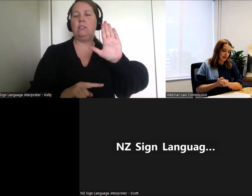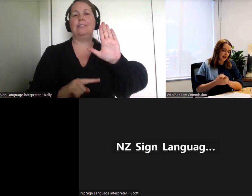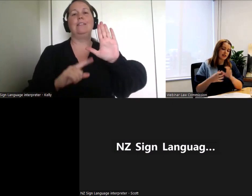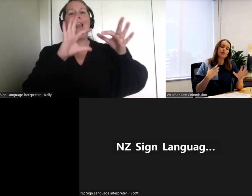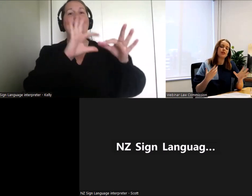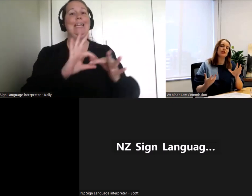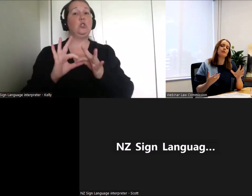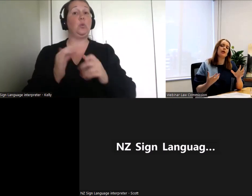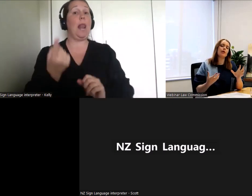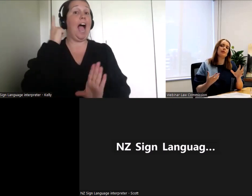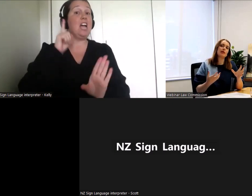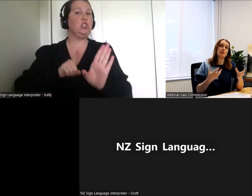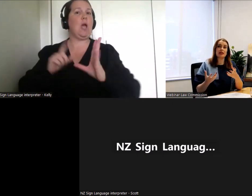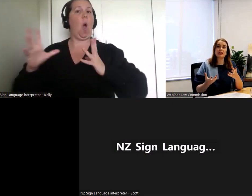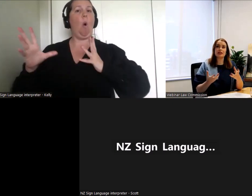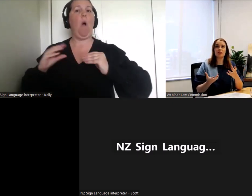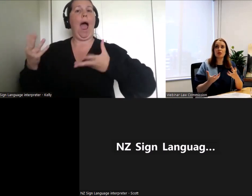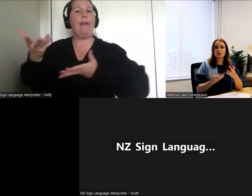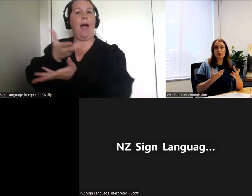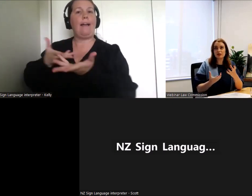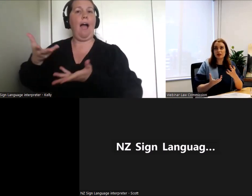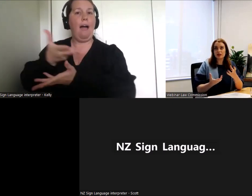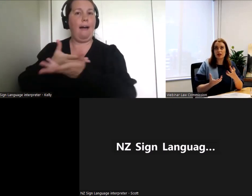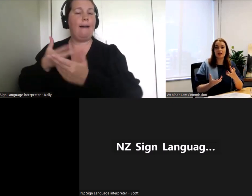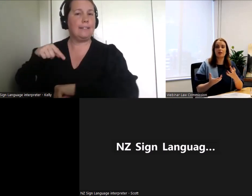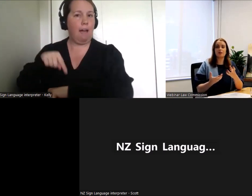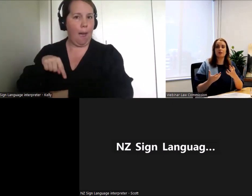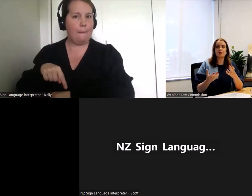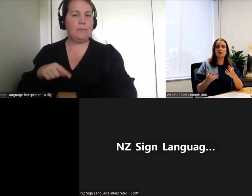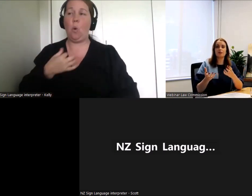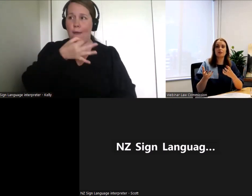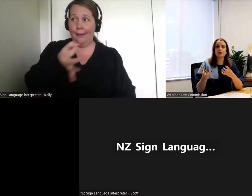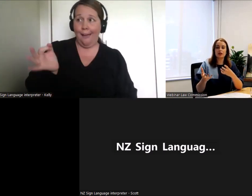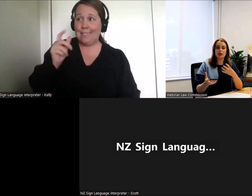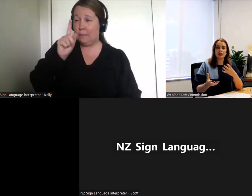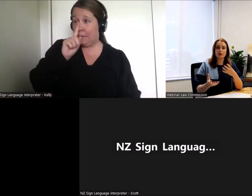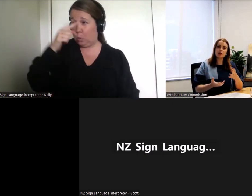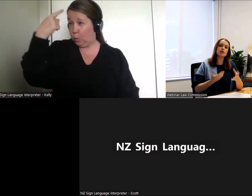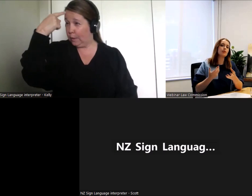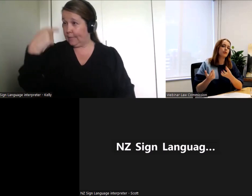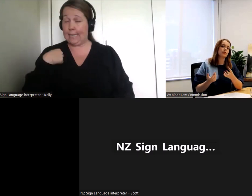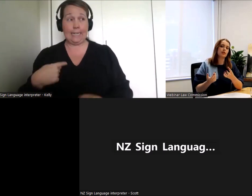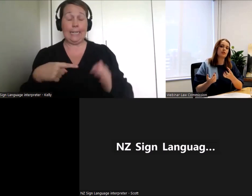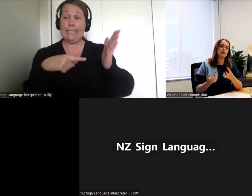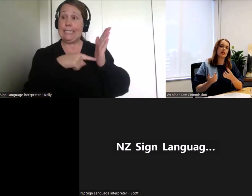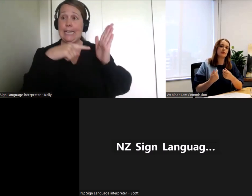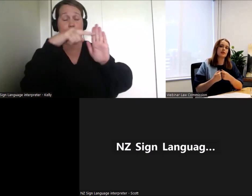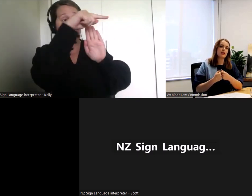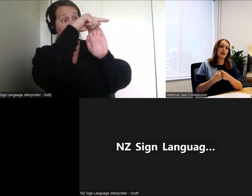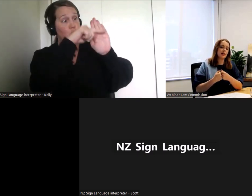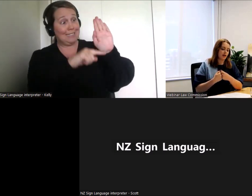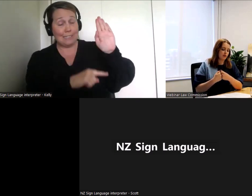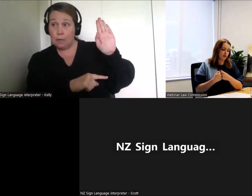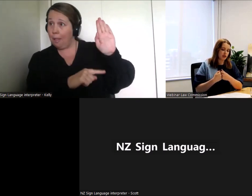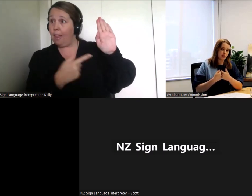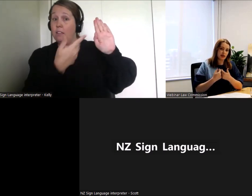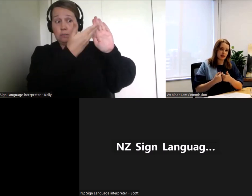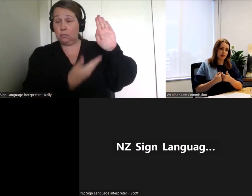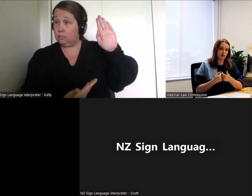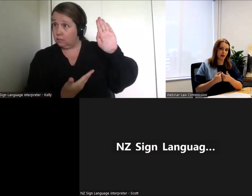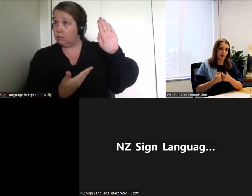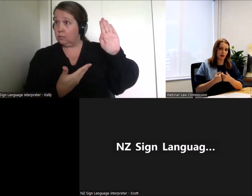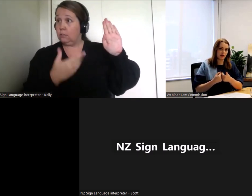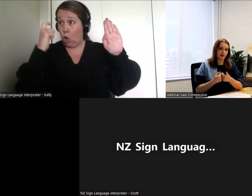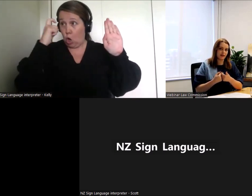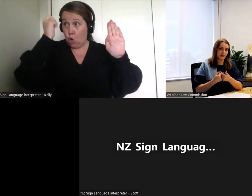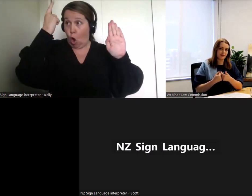we asked some questions about whether people think these are the most relevant Tikwanga principles and concepts that we should